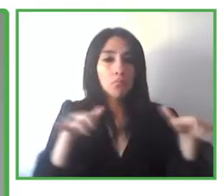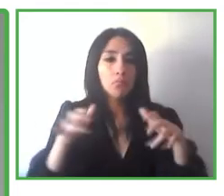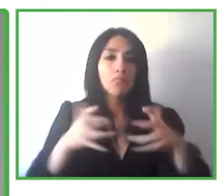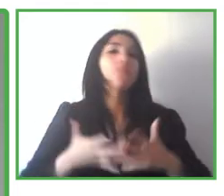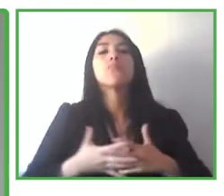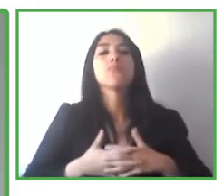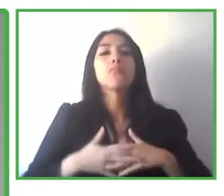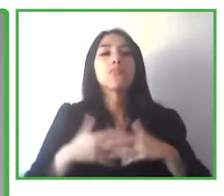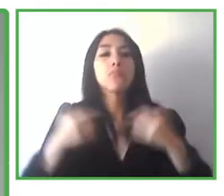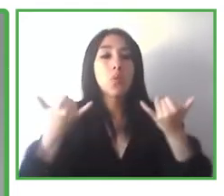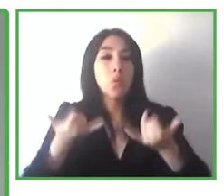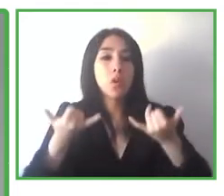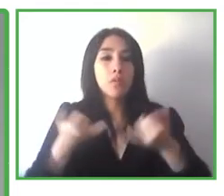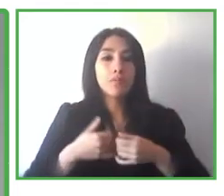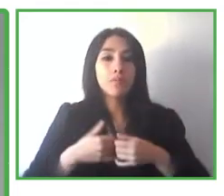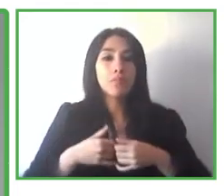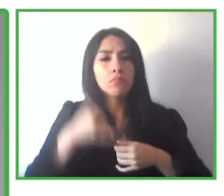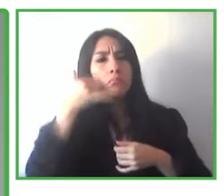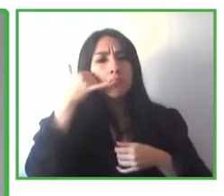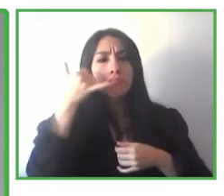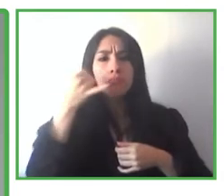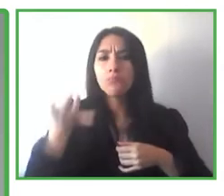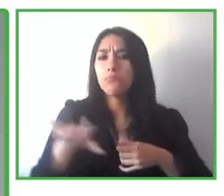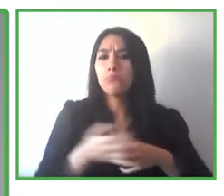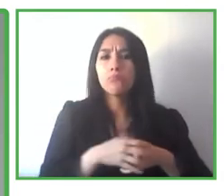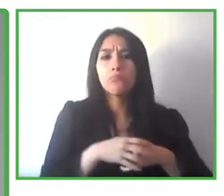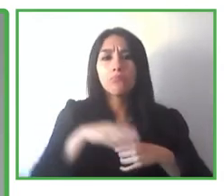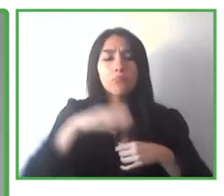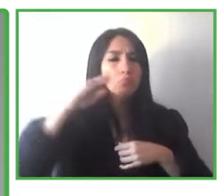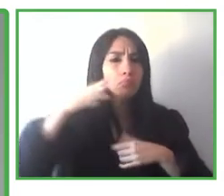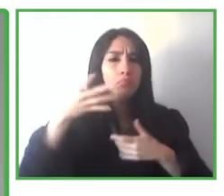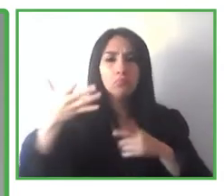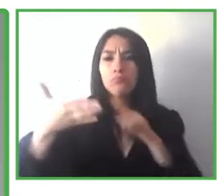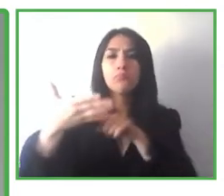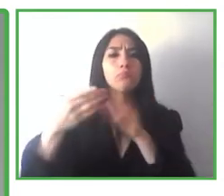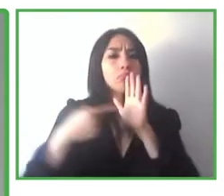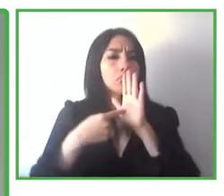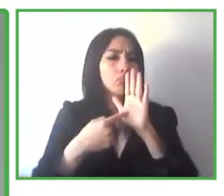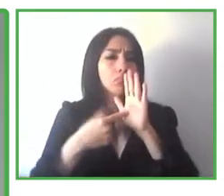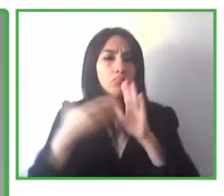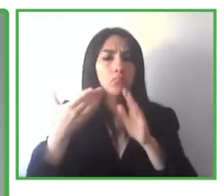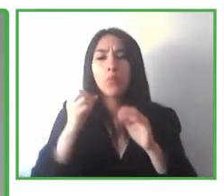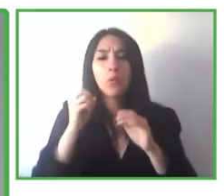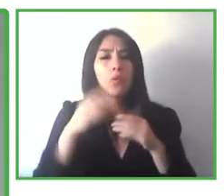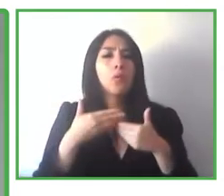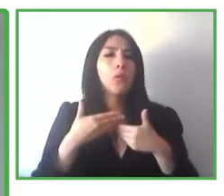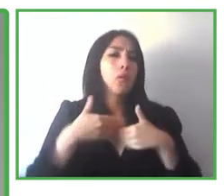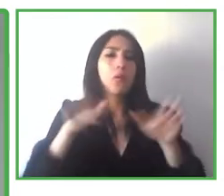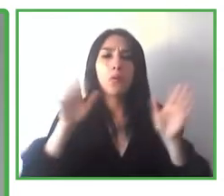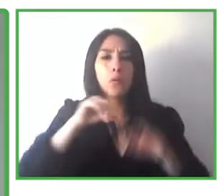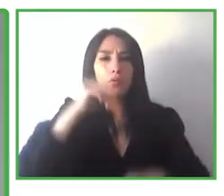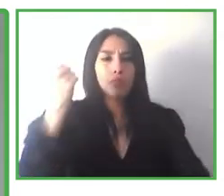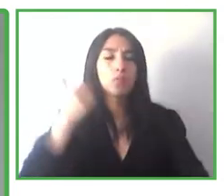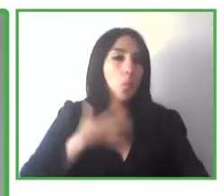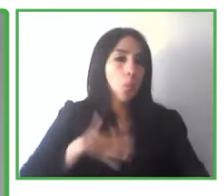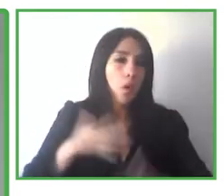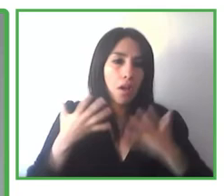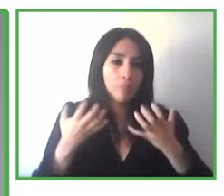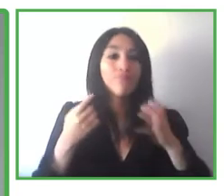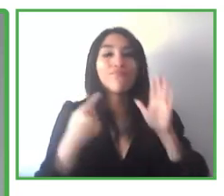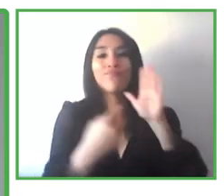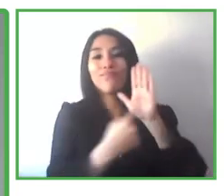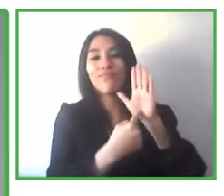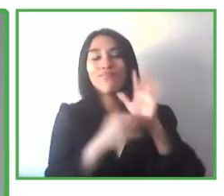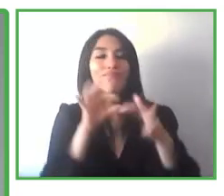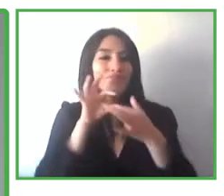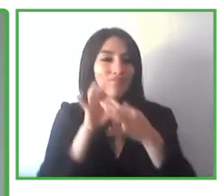in a mobile device like this one, for instance, or in any other device that may have an interface that allows